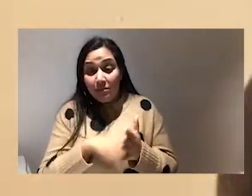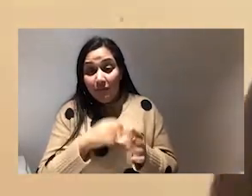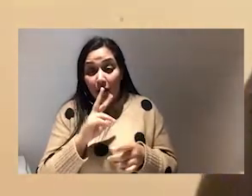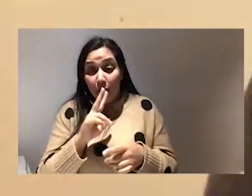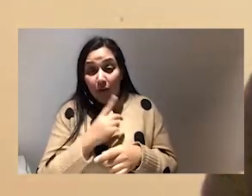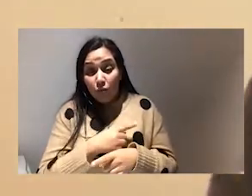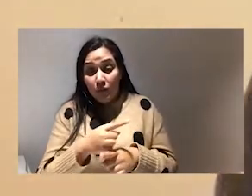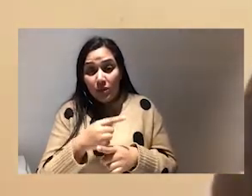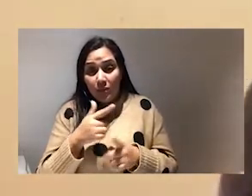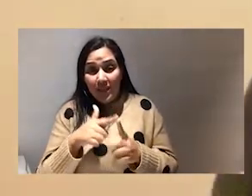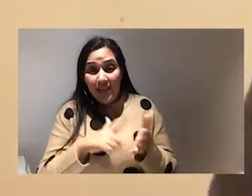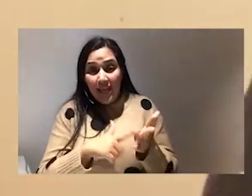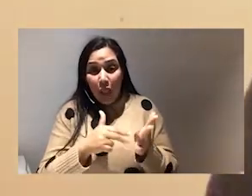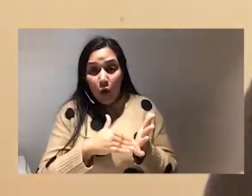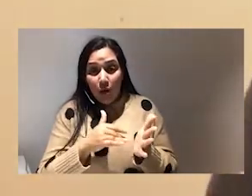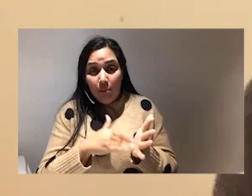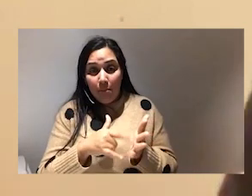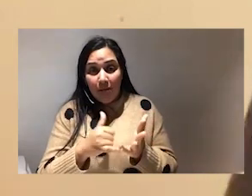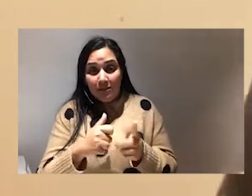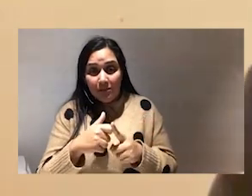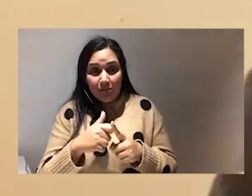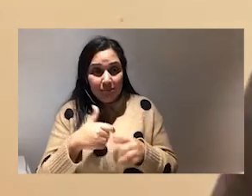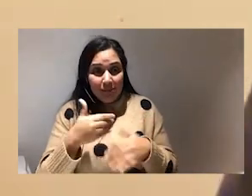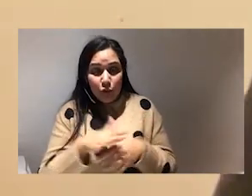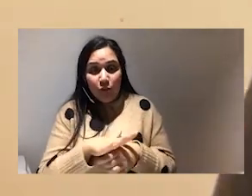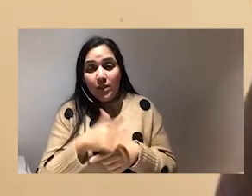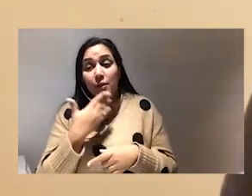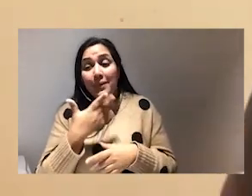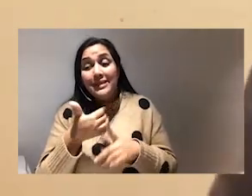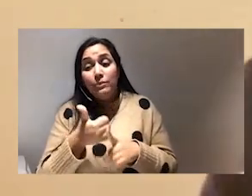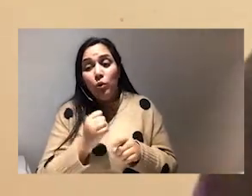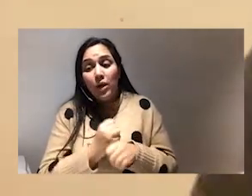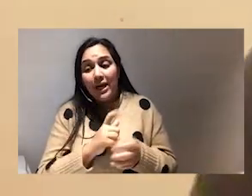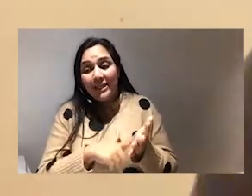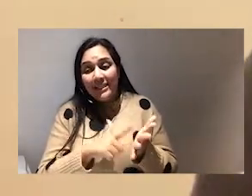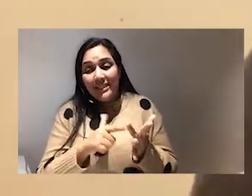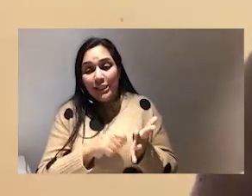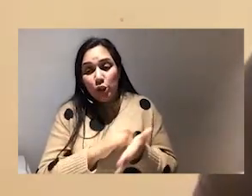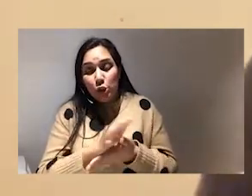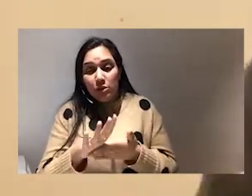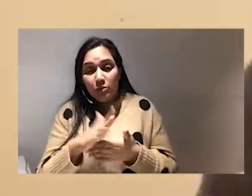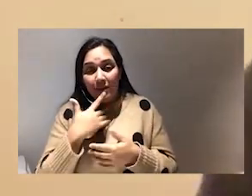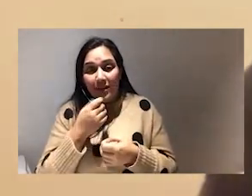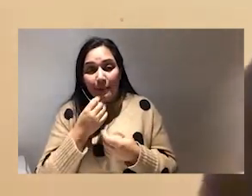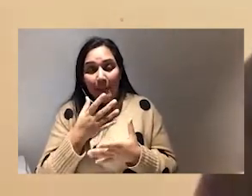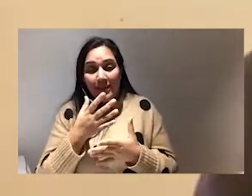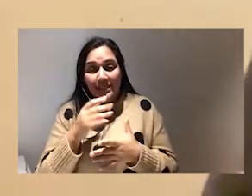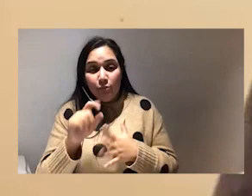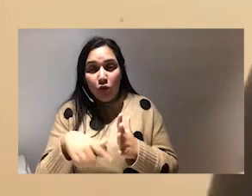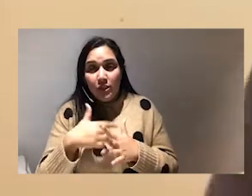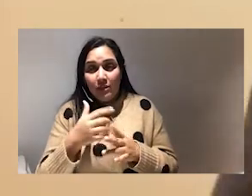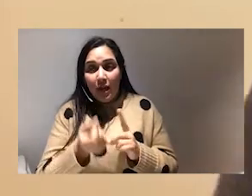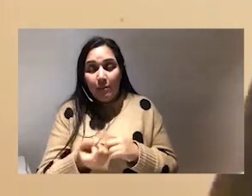elon musk saga so thanks very much and yeah please support glitch we've got an amazing exciting research project coming up next spring